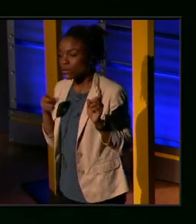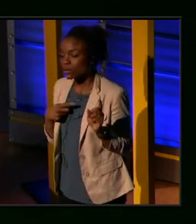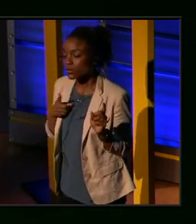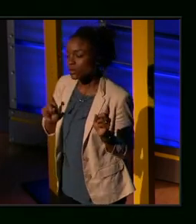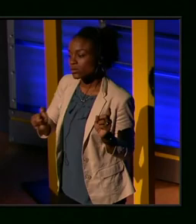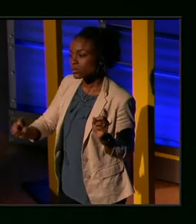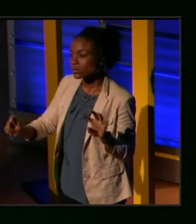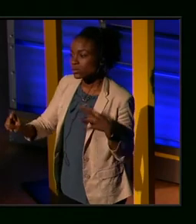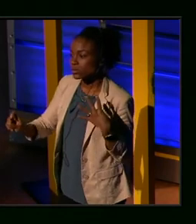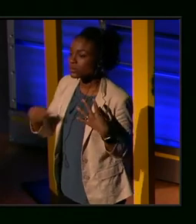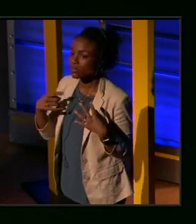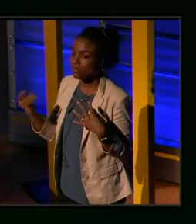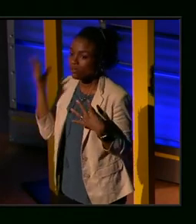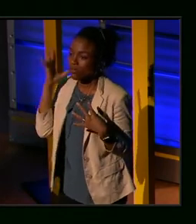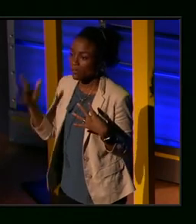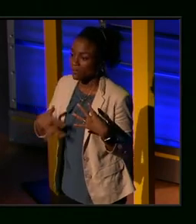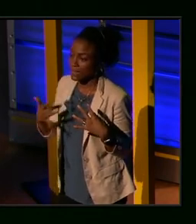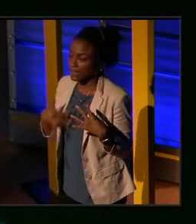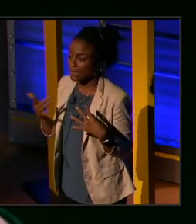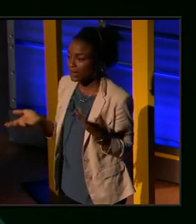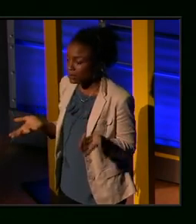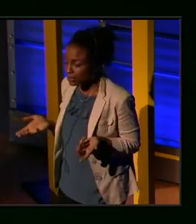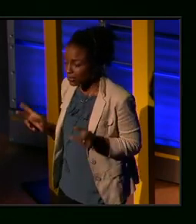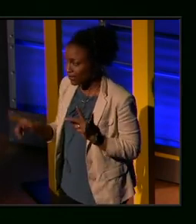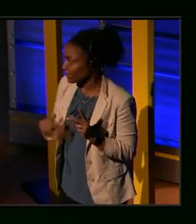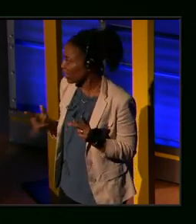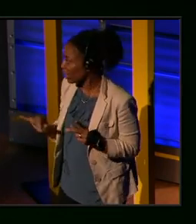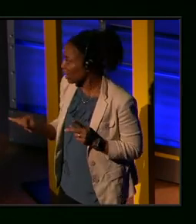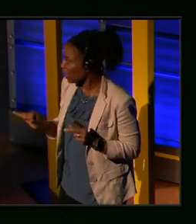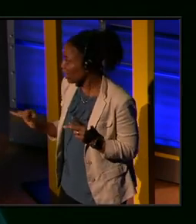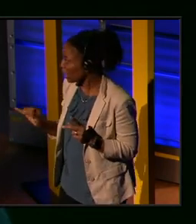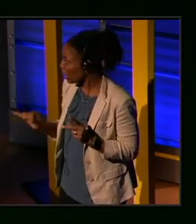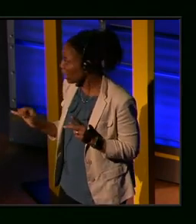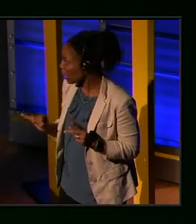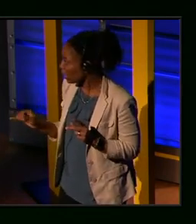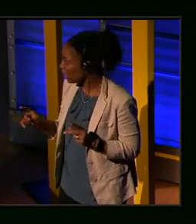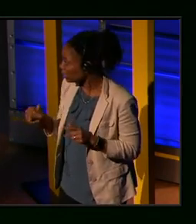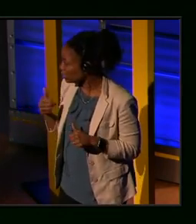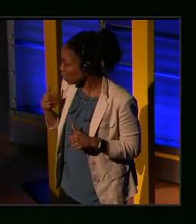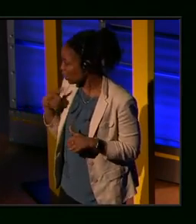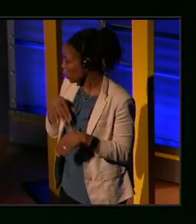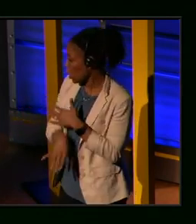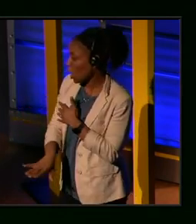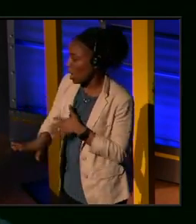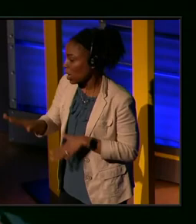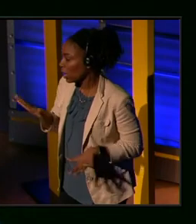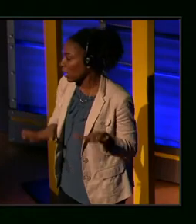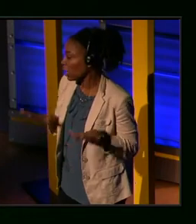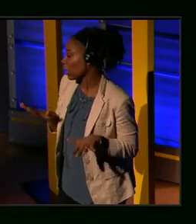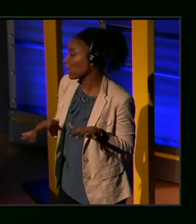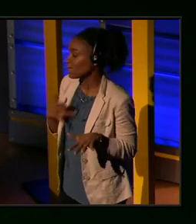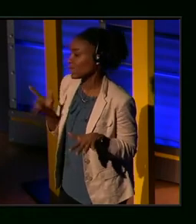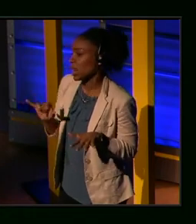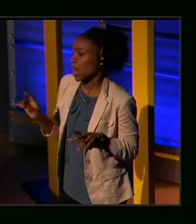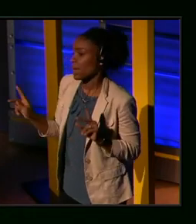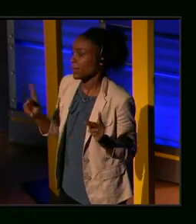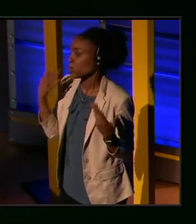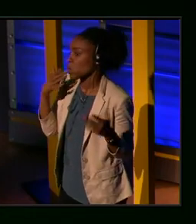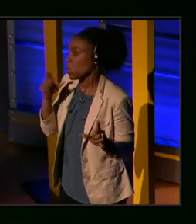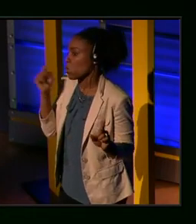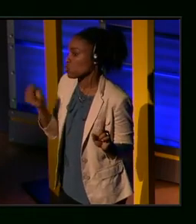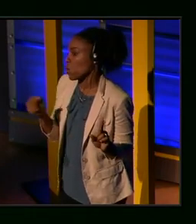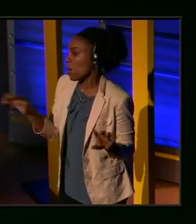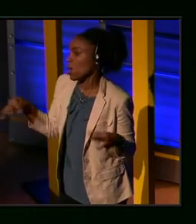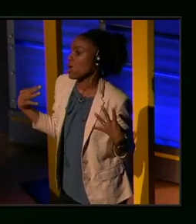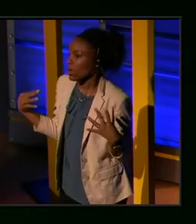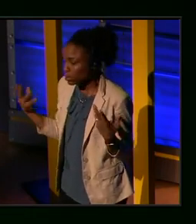it's a horrible, horrible feeling. I mean, I feel like you're like, it's a horrible feeling to walk in and just, blah. So I